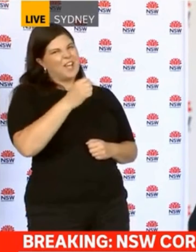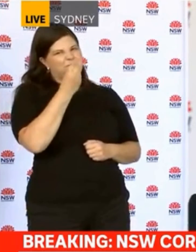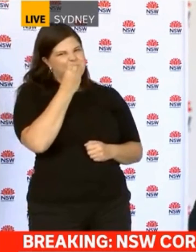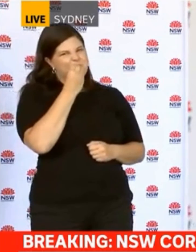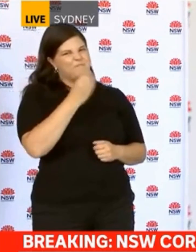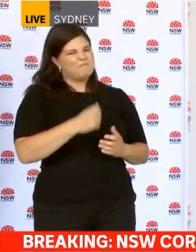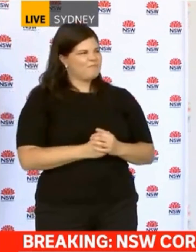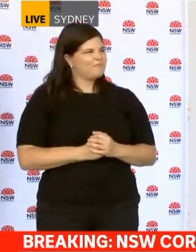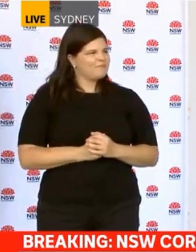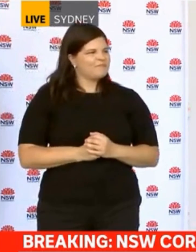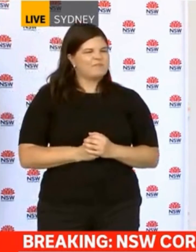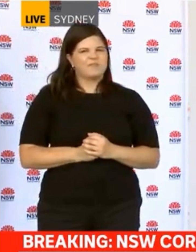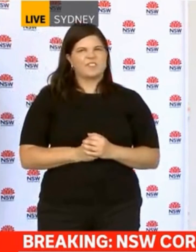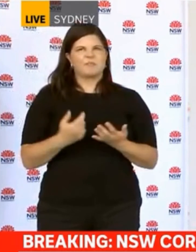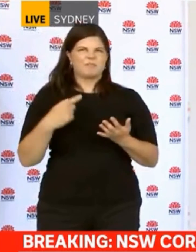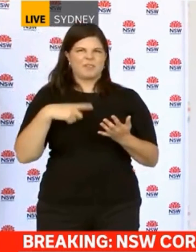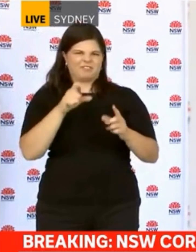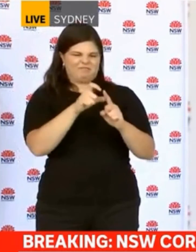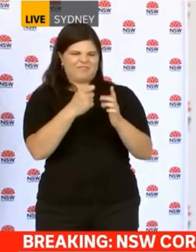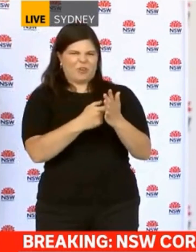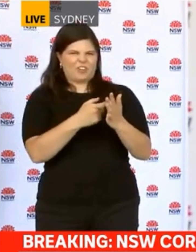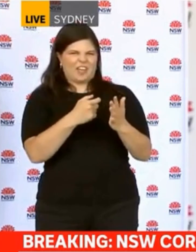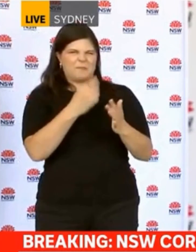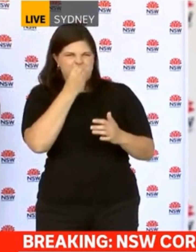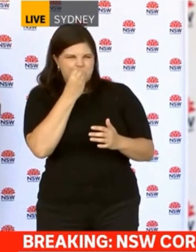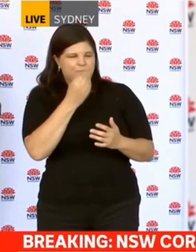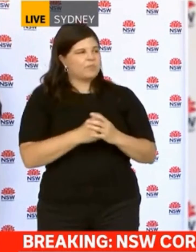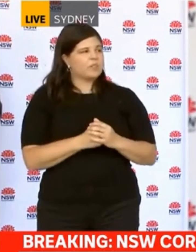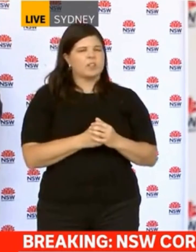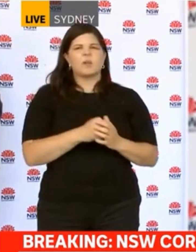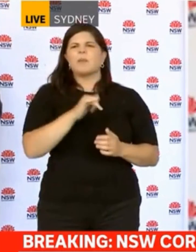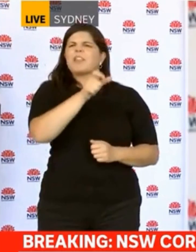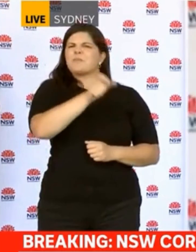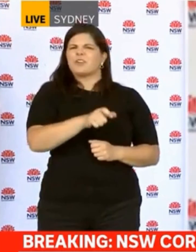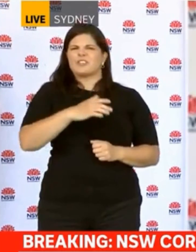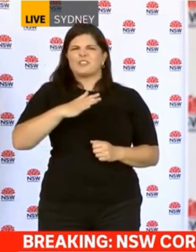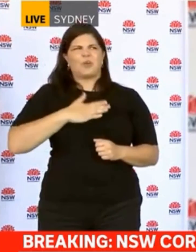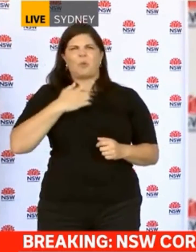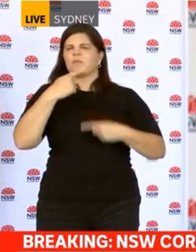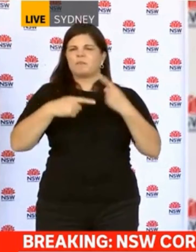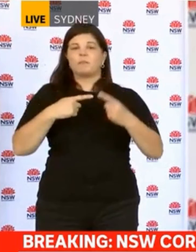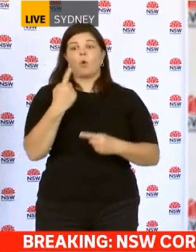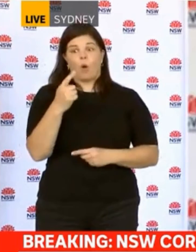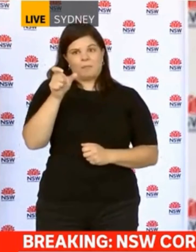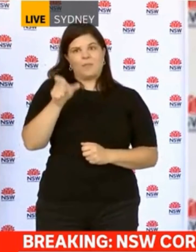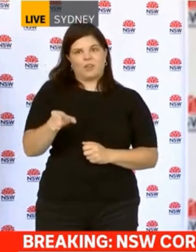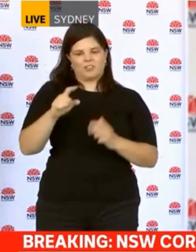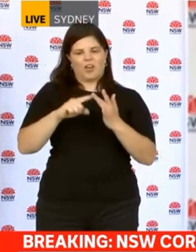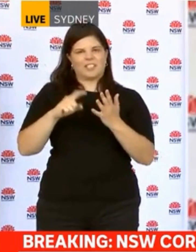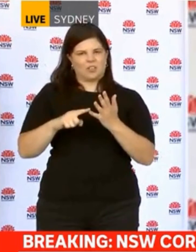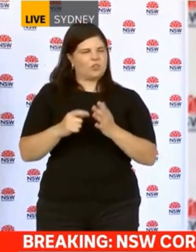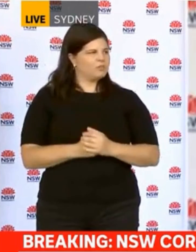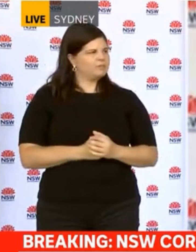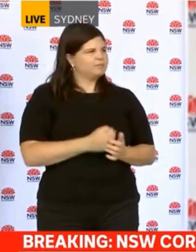It is his response. So, but what we will say is, because they may not want to be identified, but I can confirm there's one person in ICU. And the